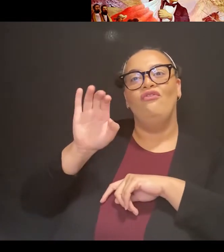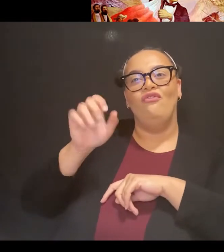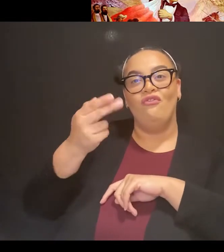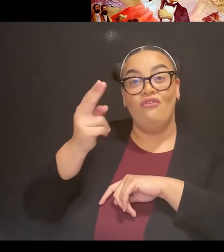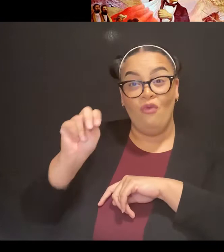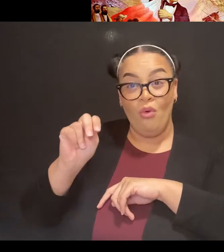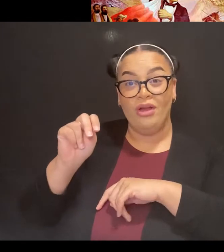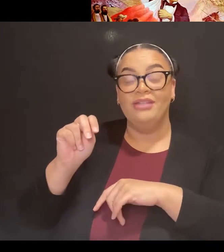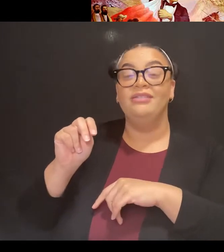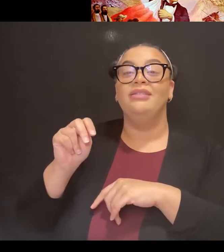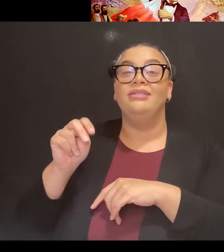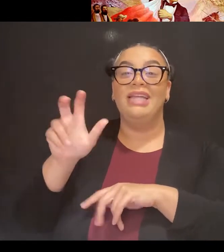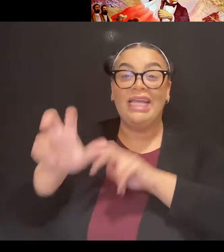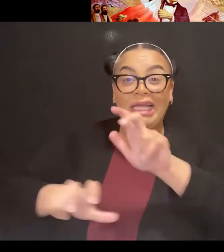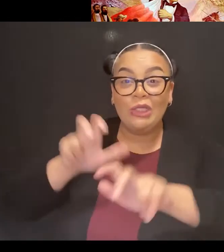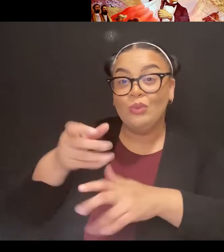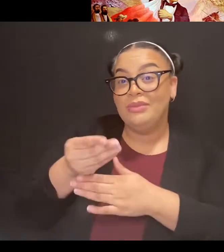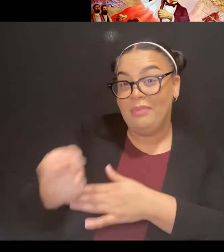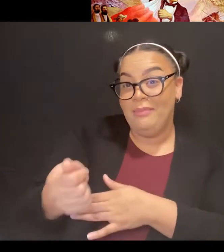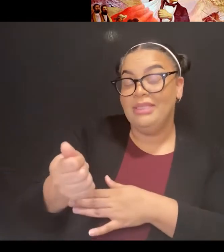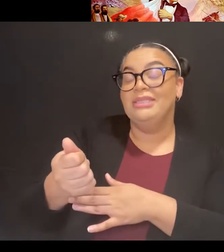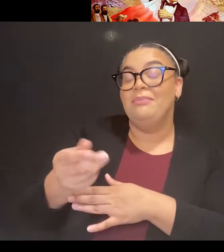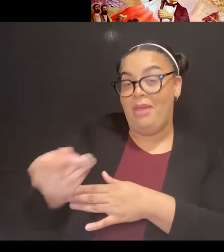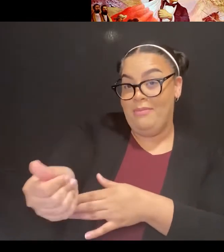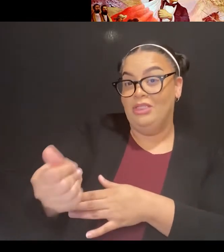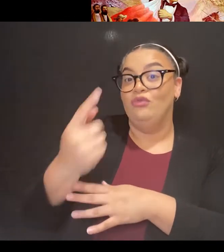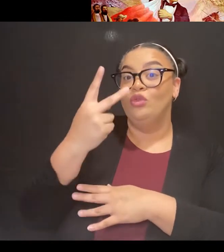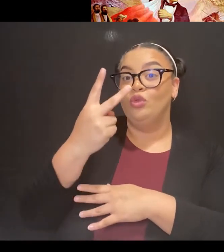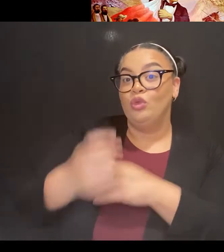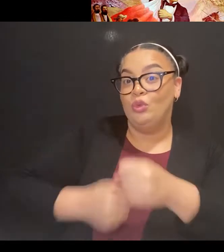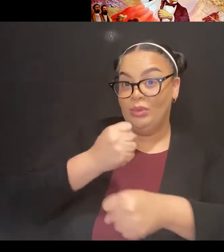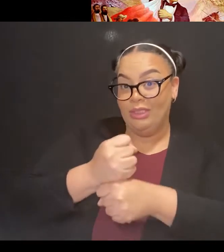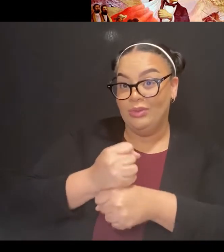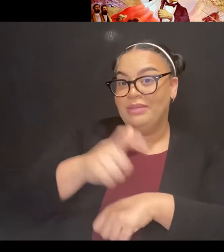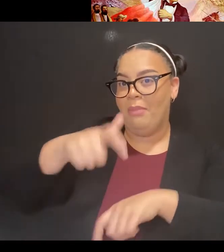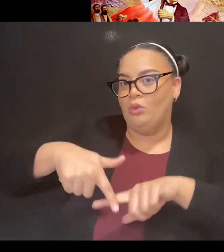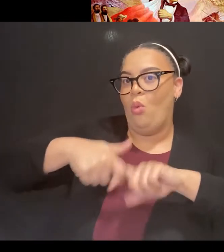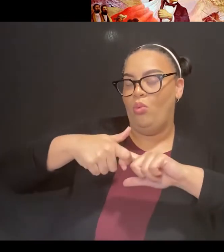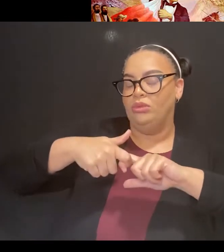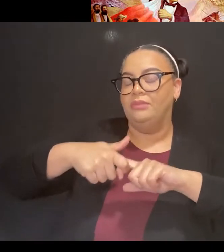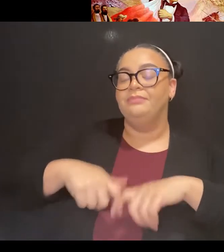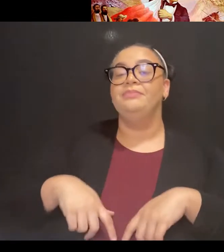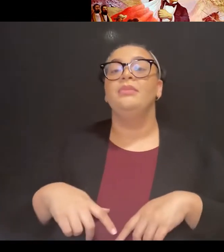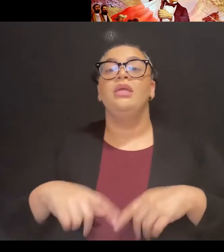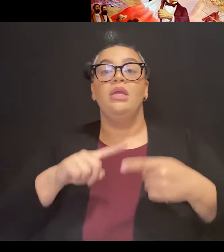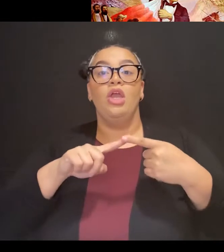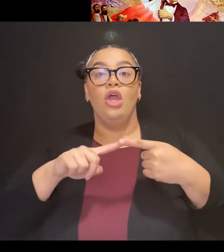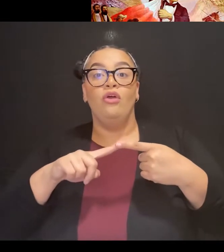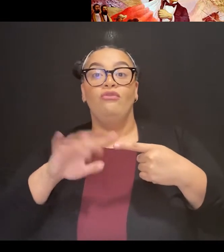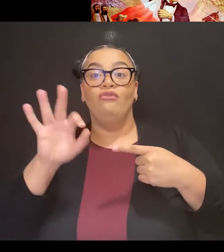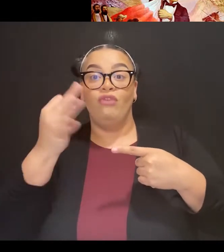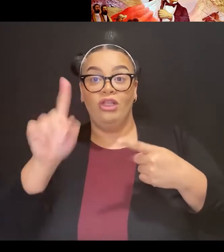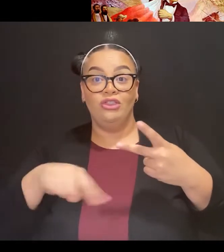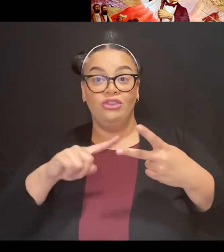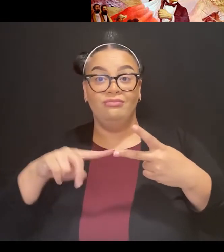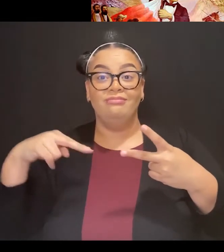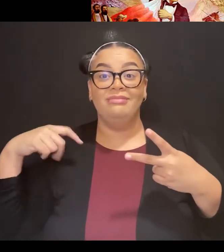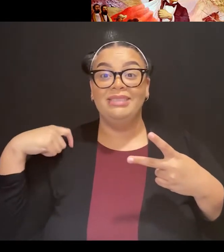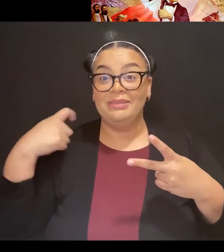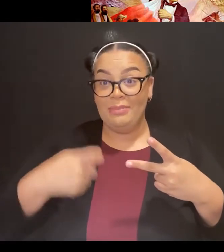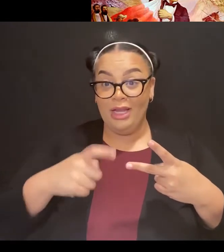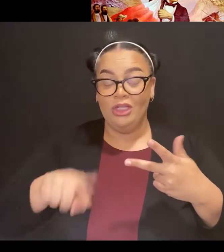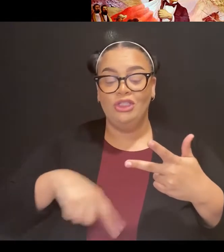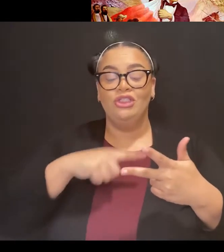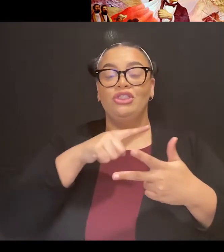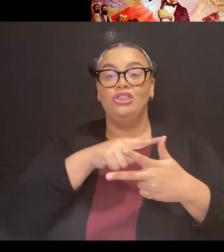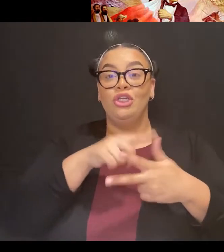big deal. The French, Spanish, and the United Kingdom diplomats joined forces to invade Mexico. Their